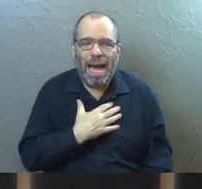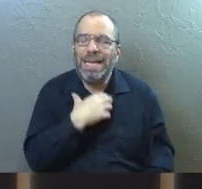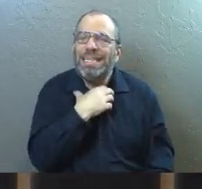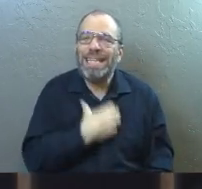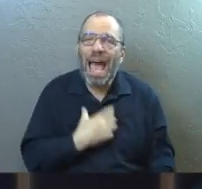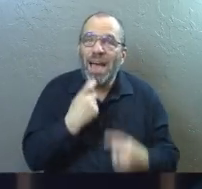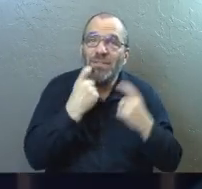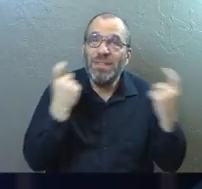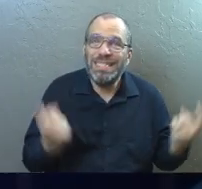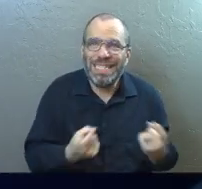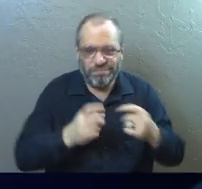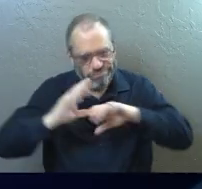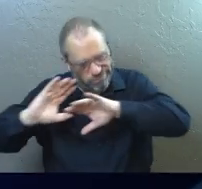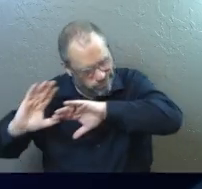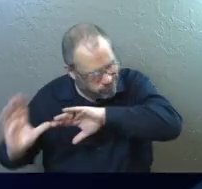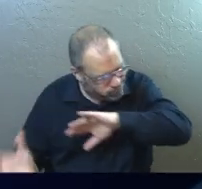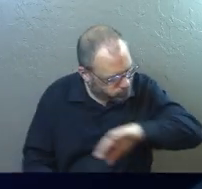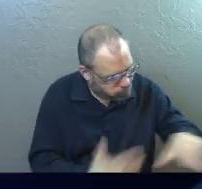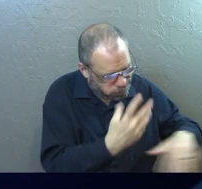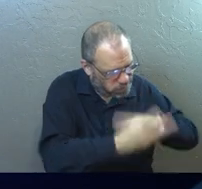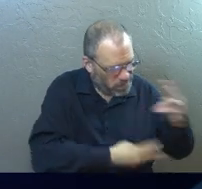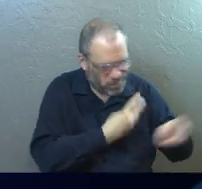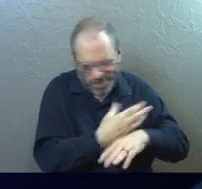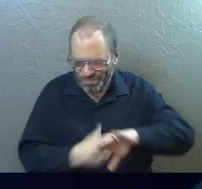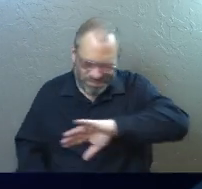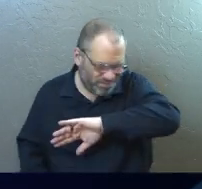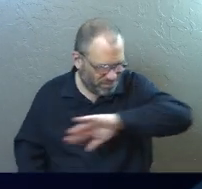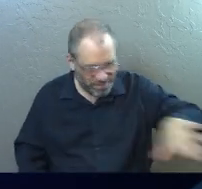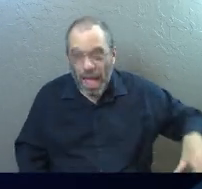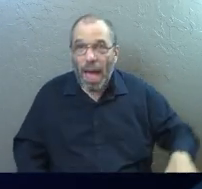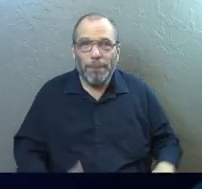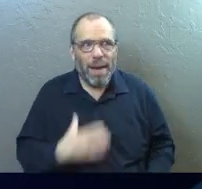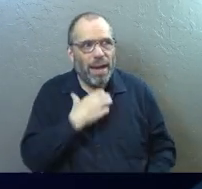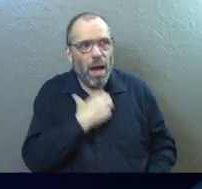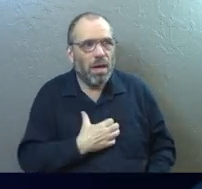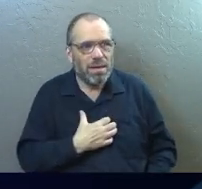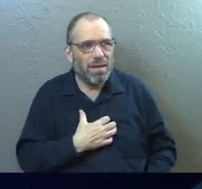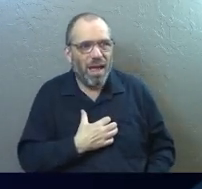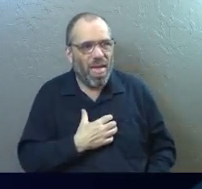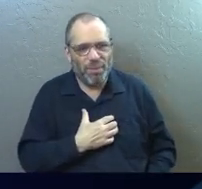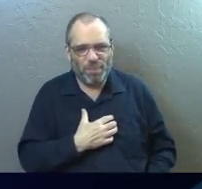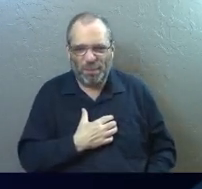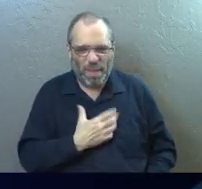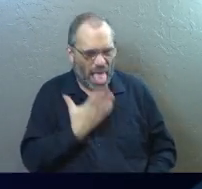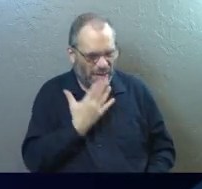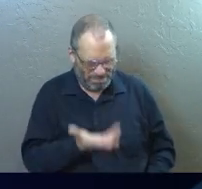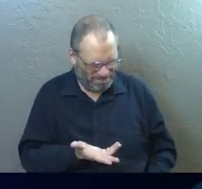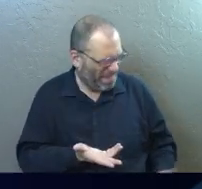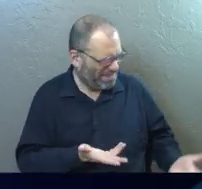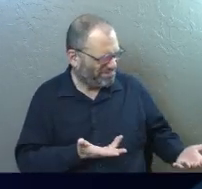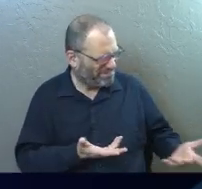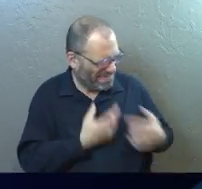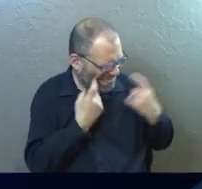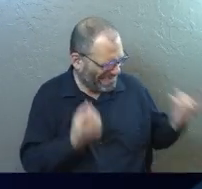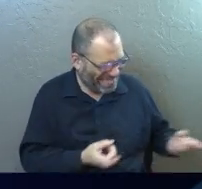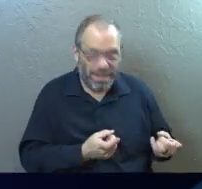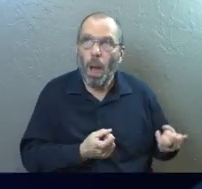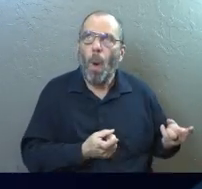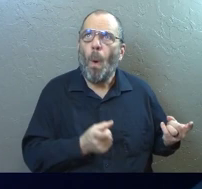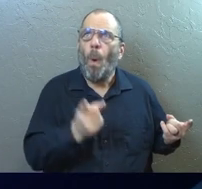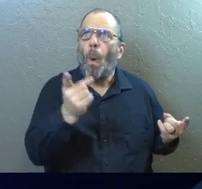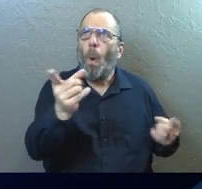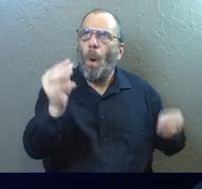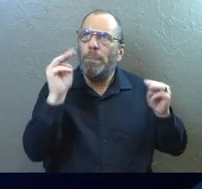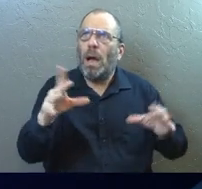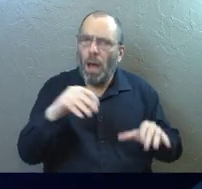for sin, all the sins in this world, my appetite just starts to dry up for those things. When God has